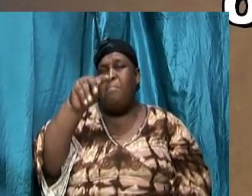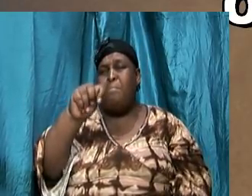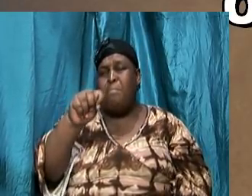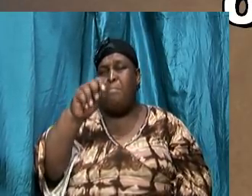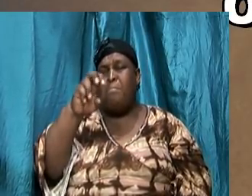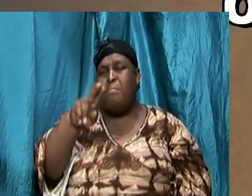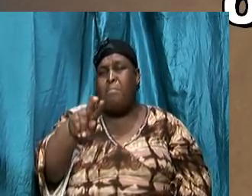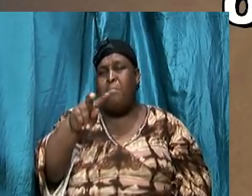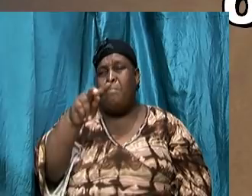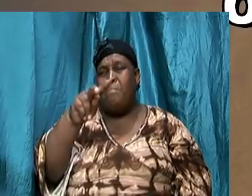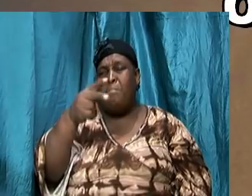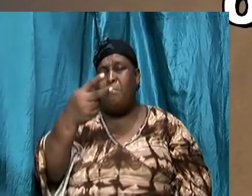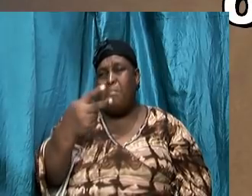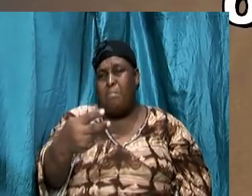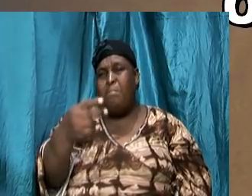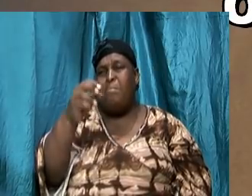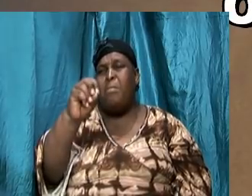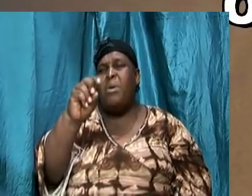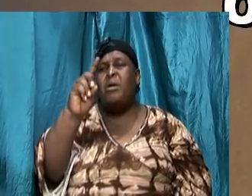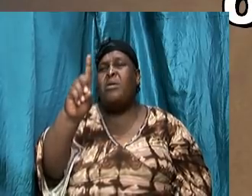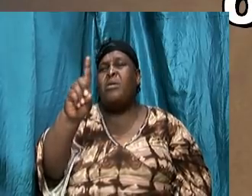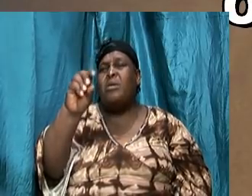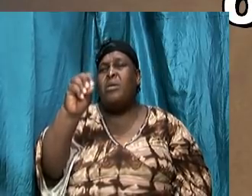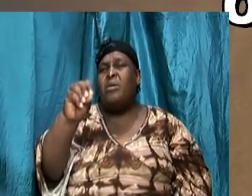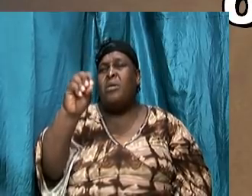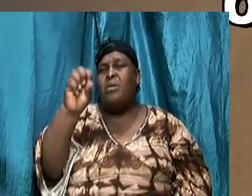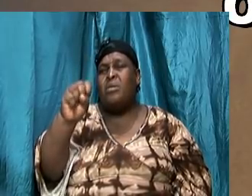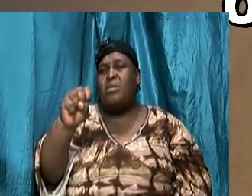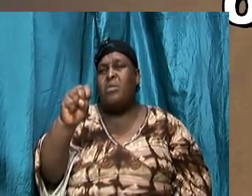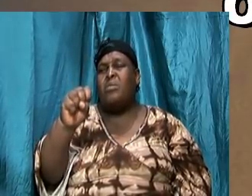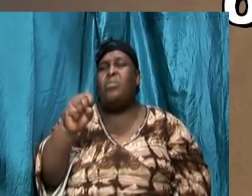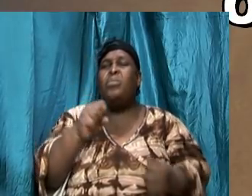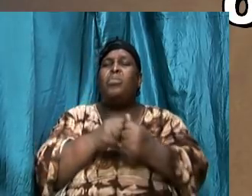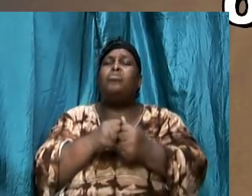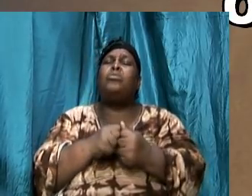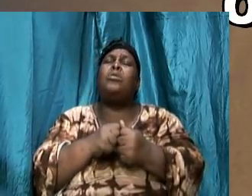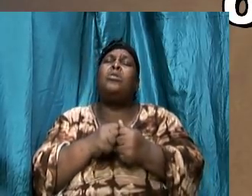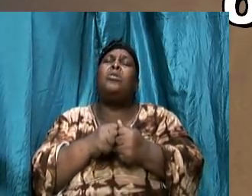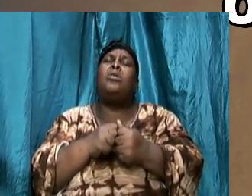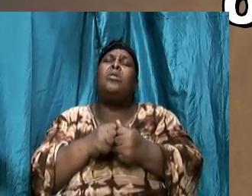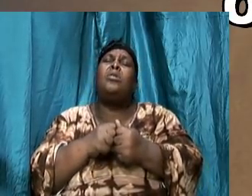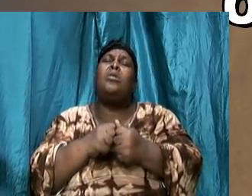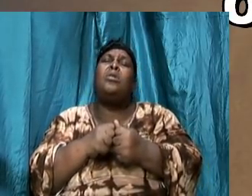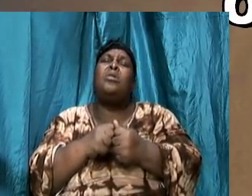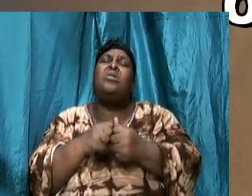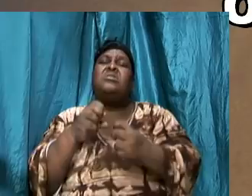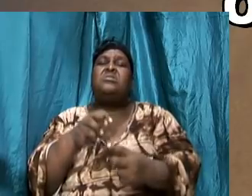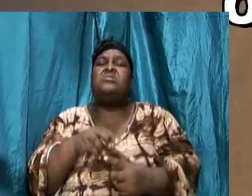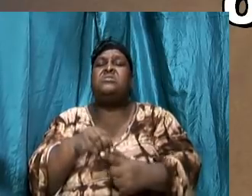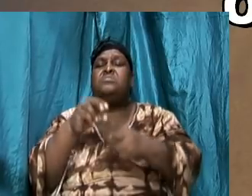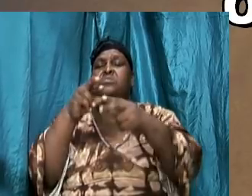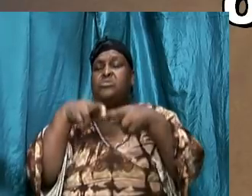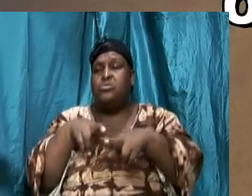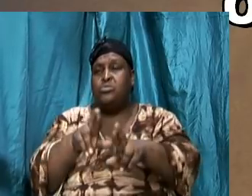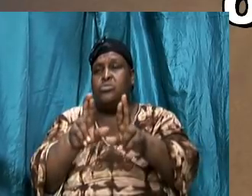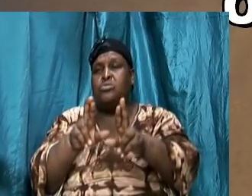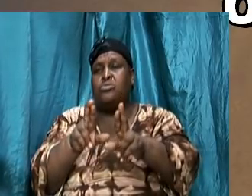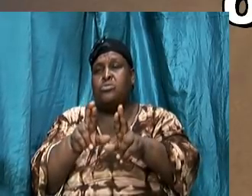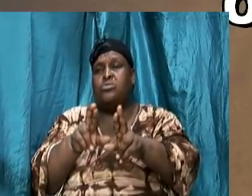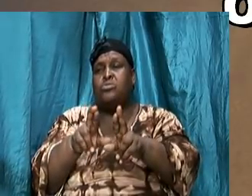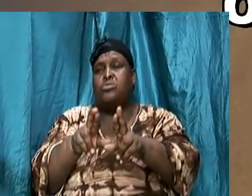it simply means with a road or on a particular road.